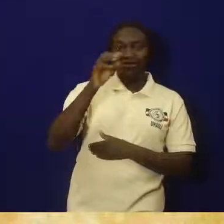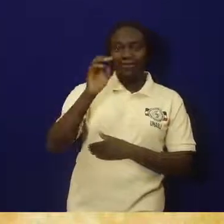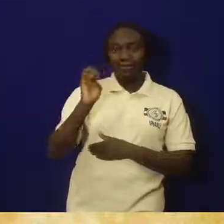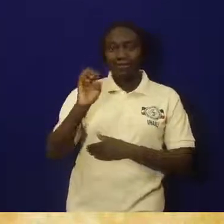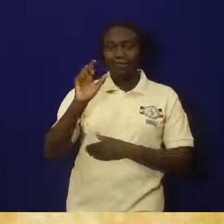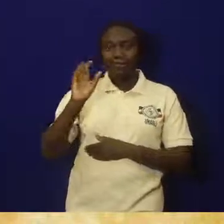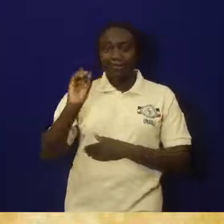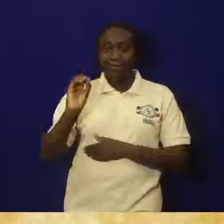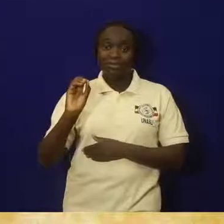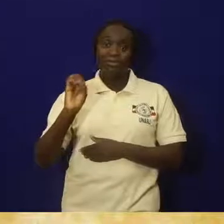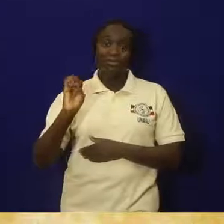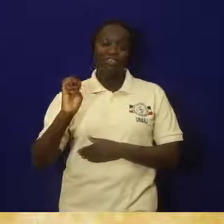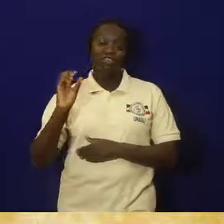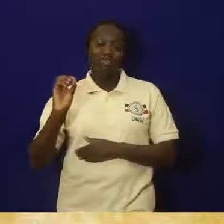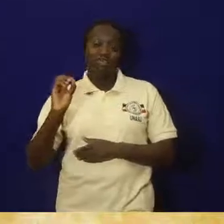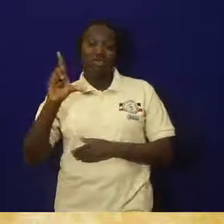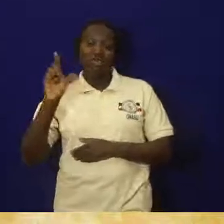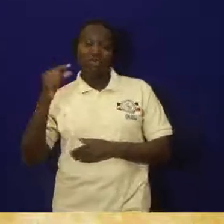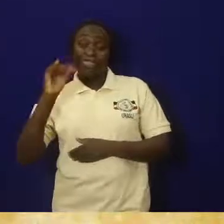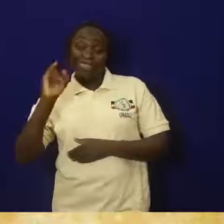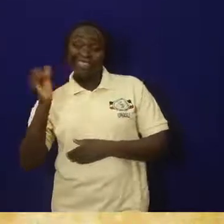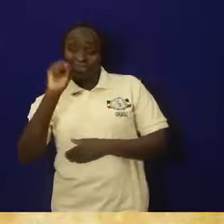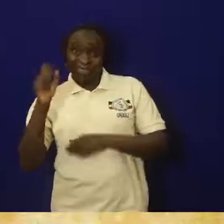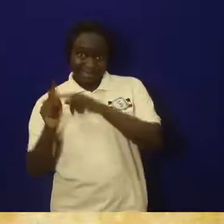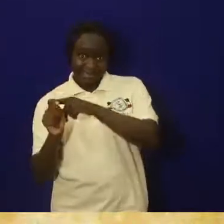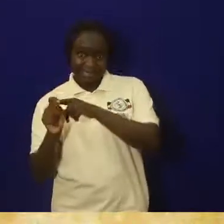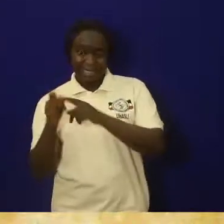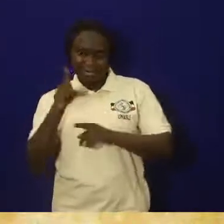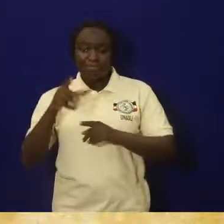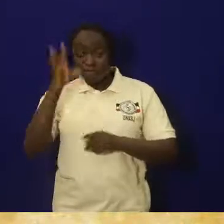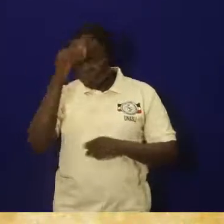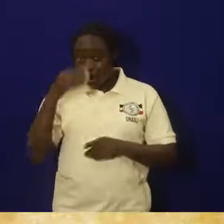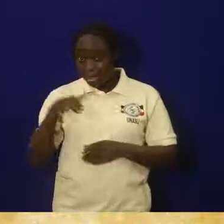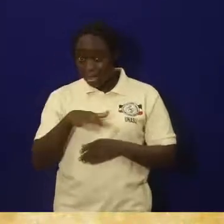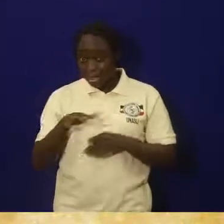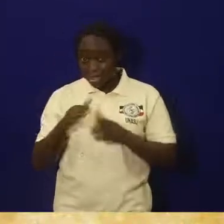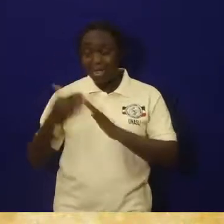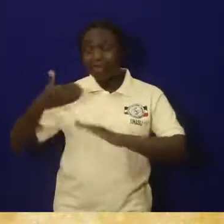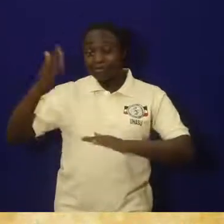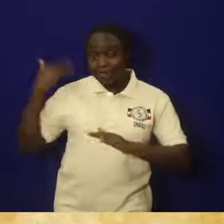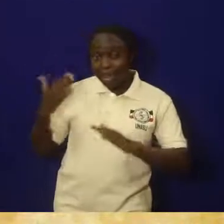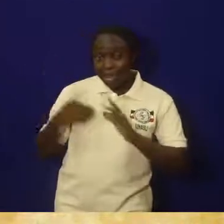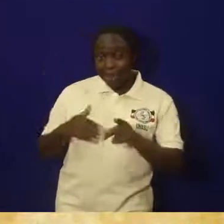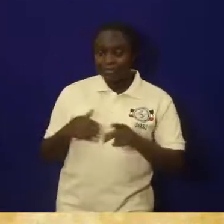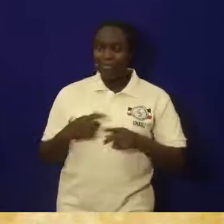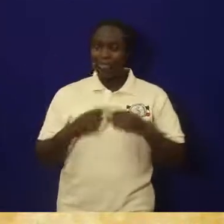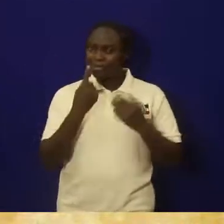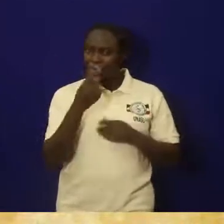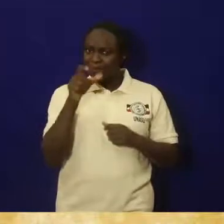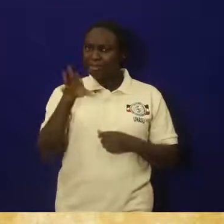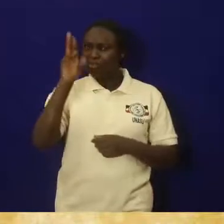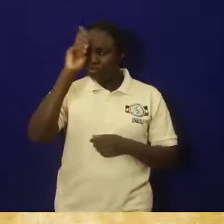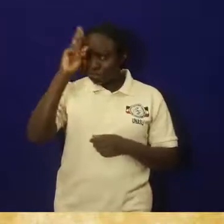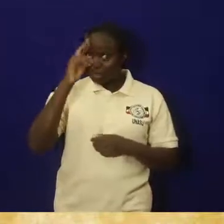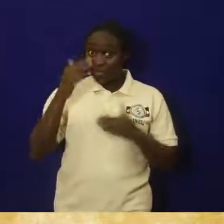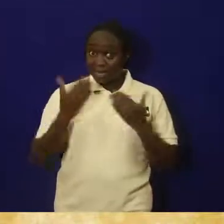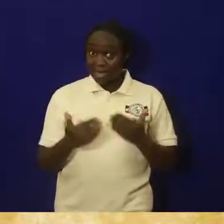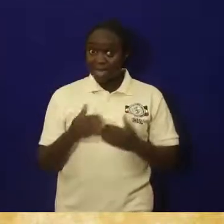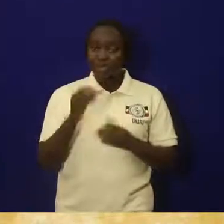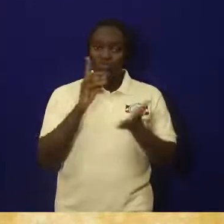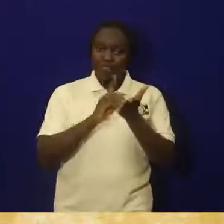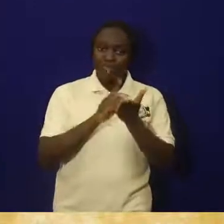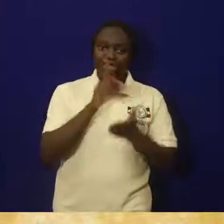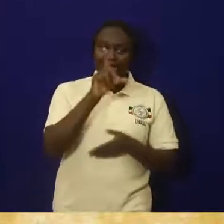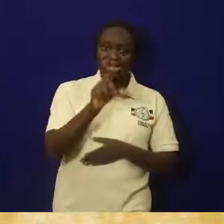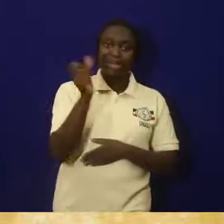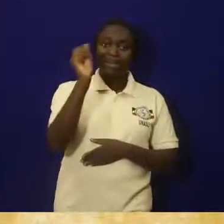akiorojeists here. But one of the most famous one you must remember in this lesson is called Dr.